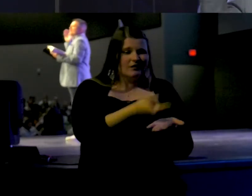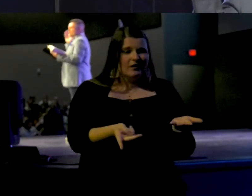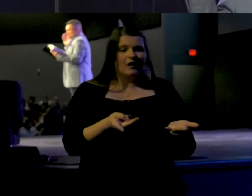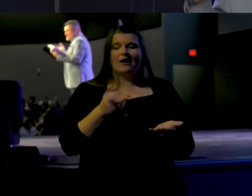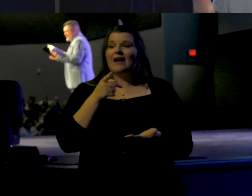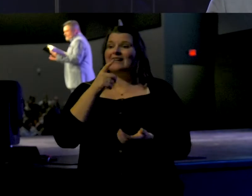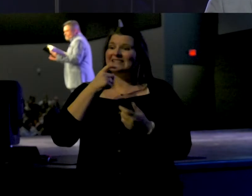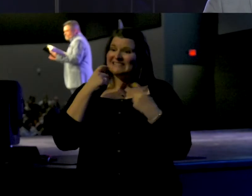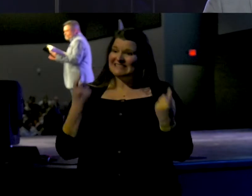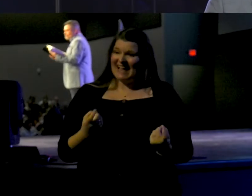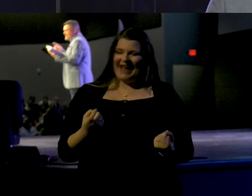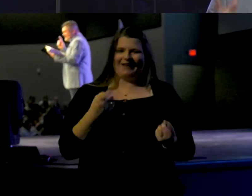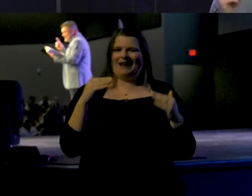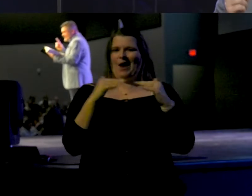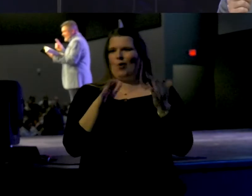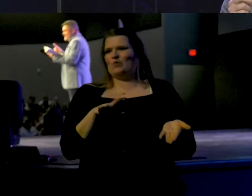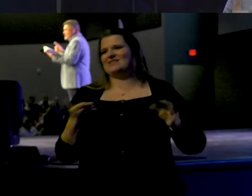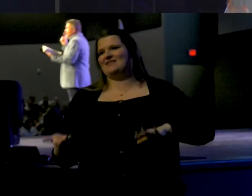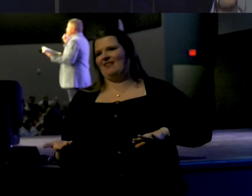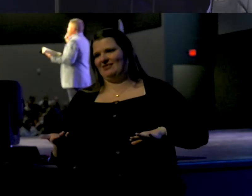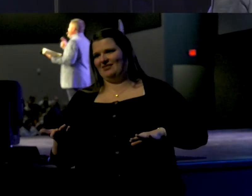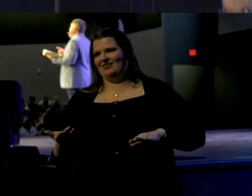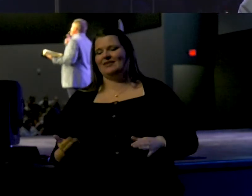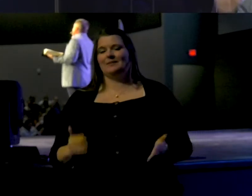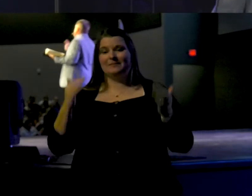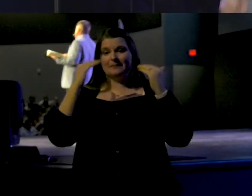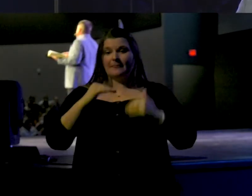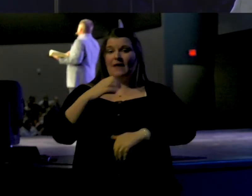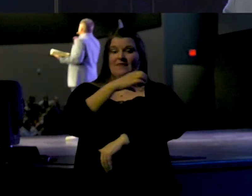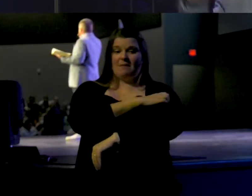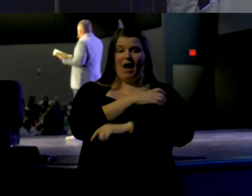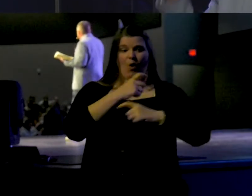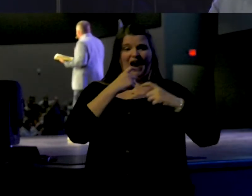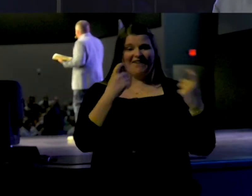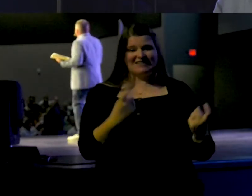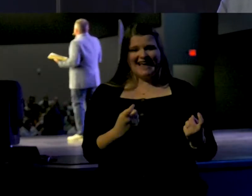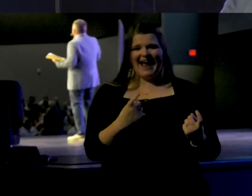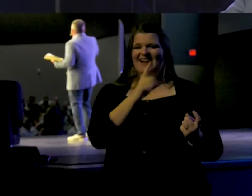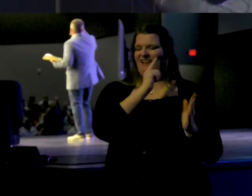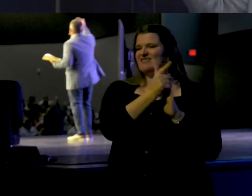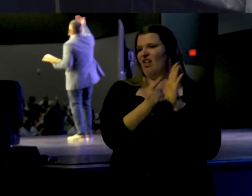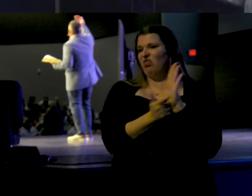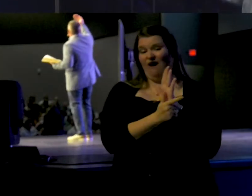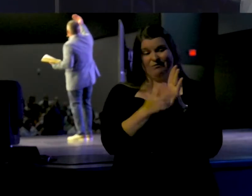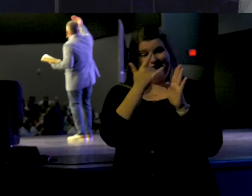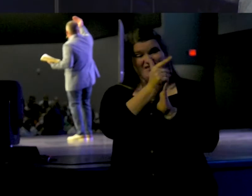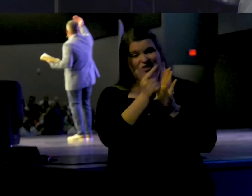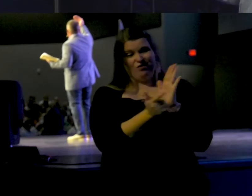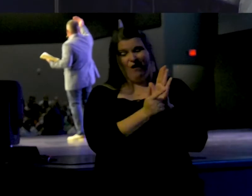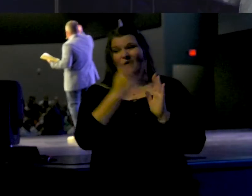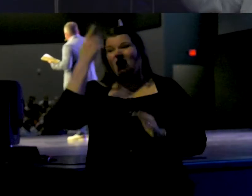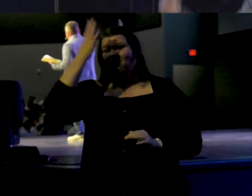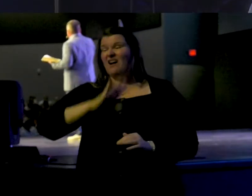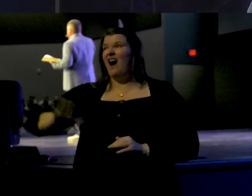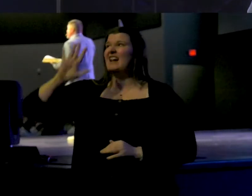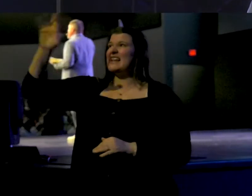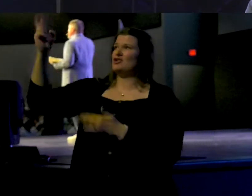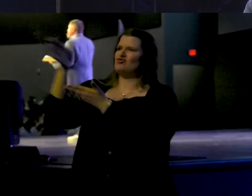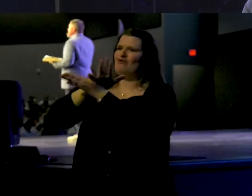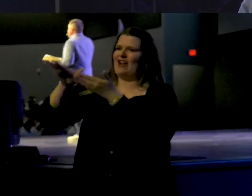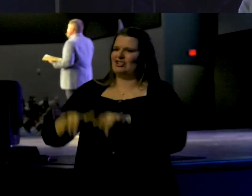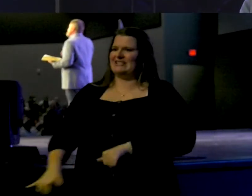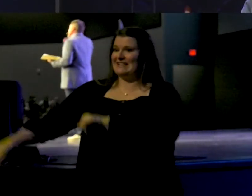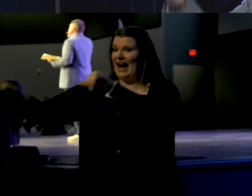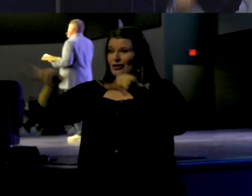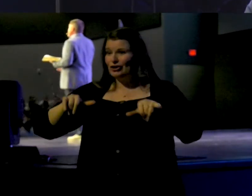death is sin. And then he says, the power of sin is the law. It is God's righteous standard in the